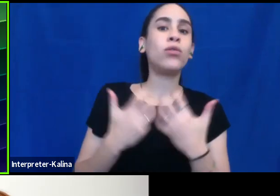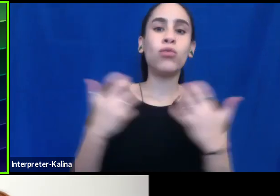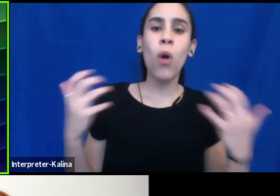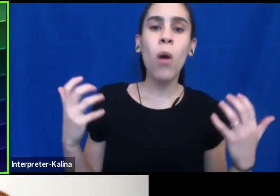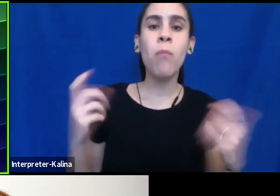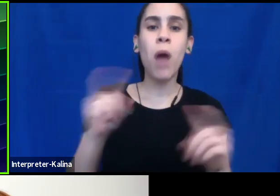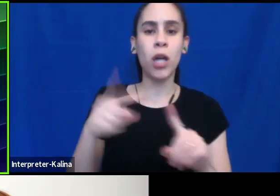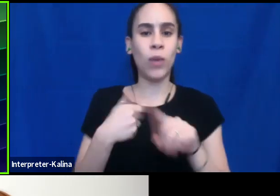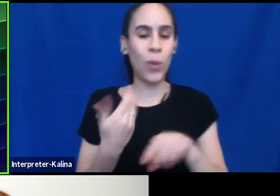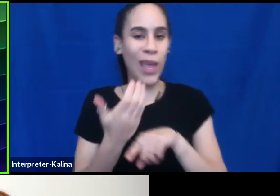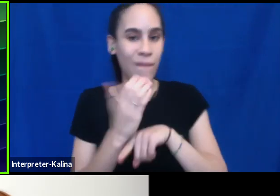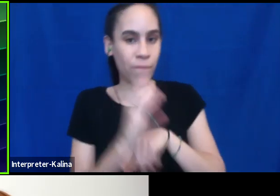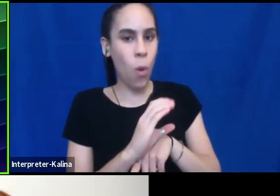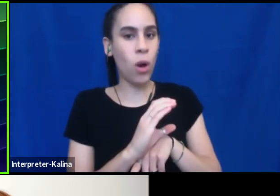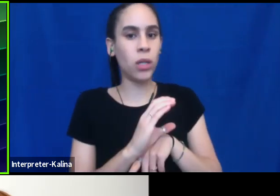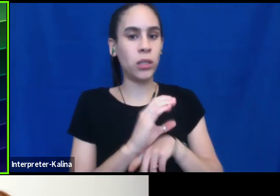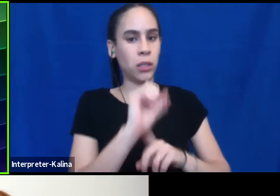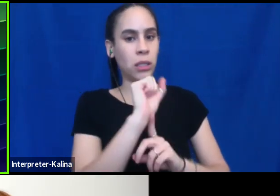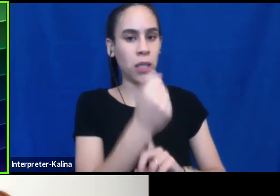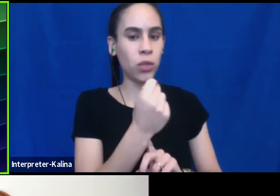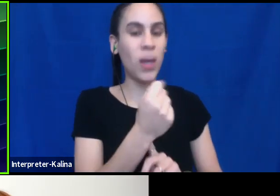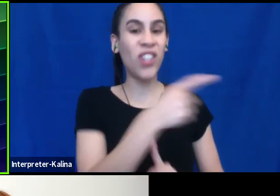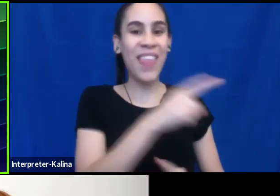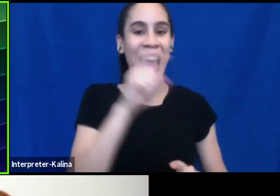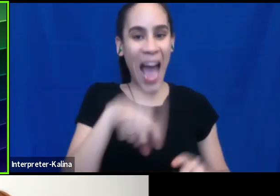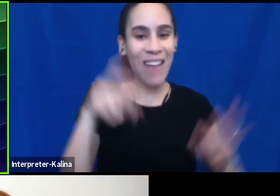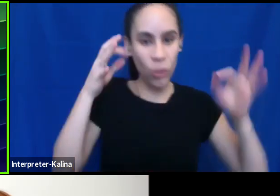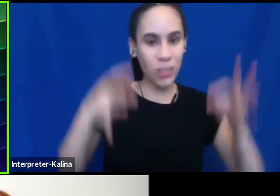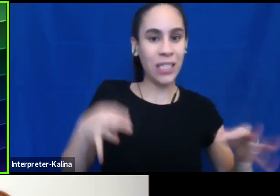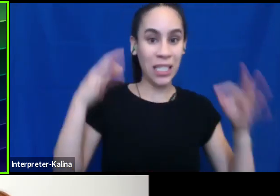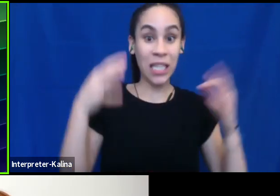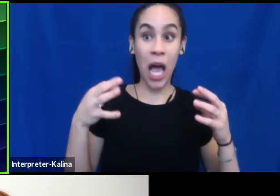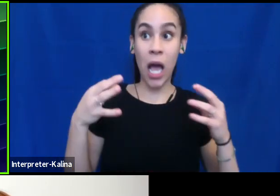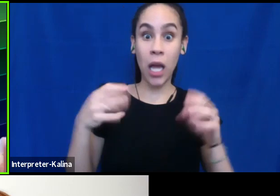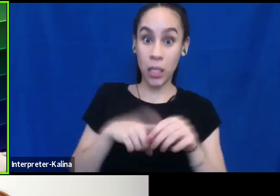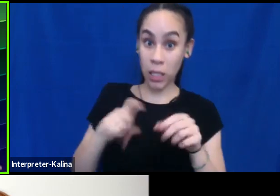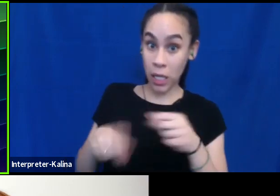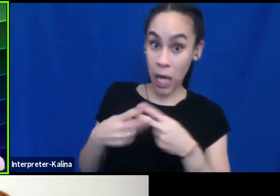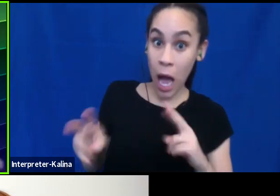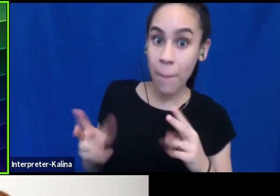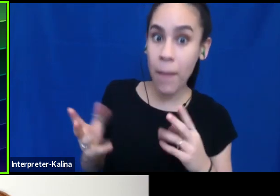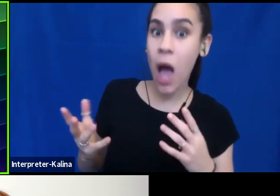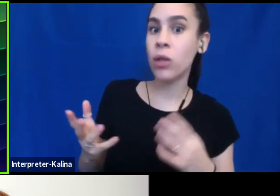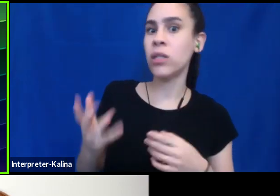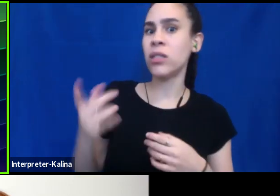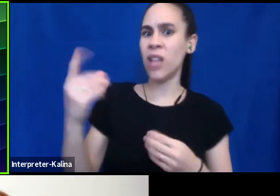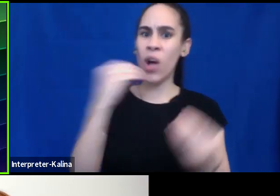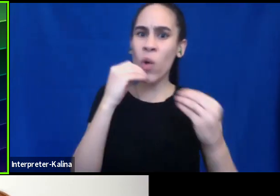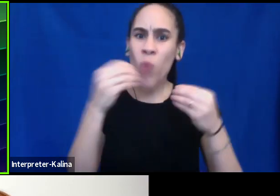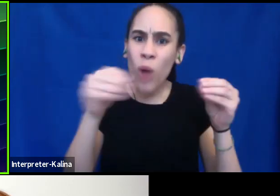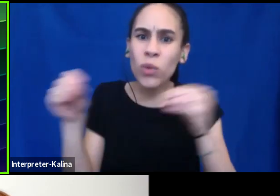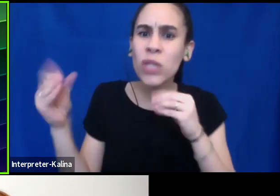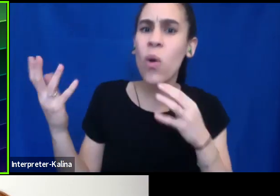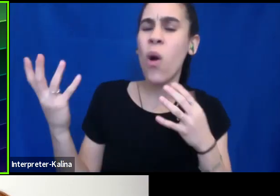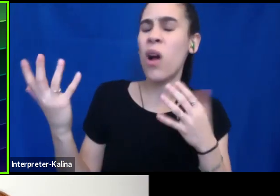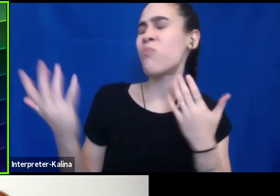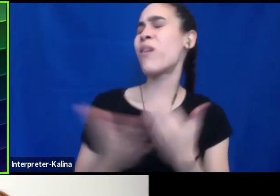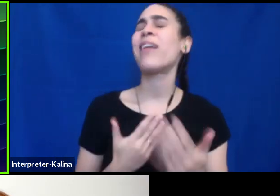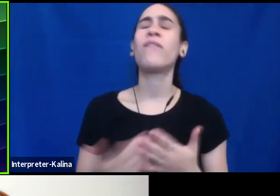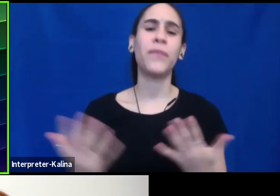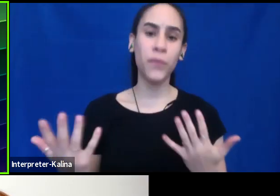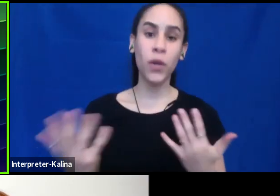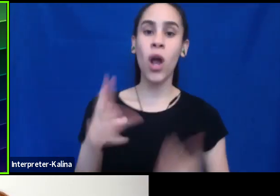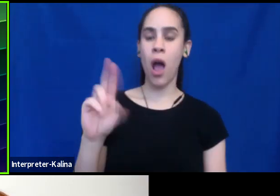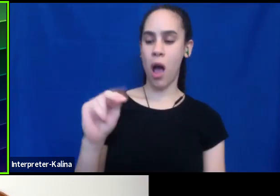people into situations where they have to decide whether to come out or not grocery store, you know, wherever. Um, so ungendering